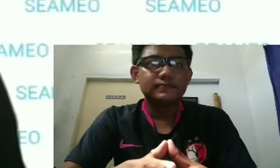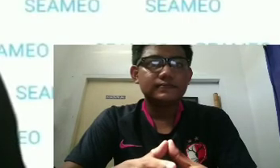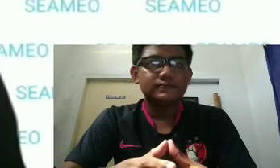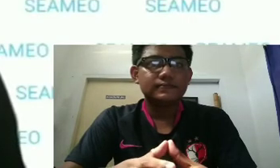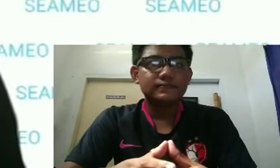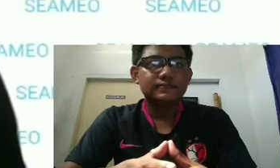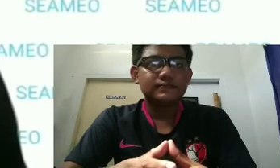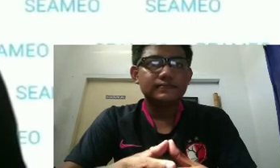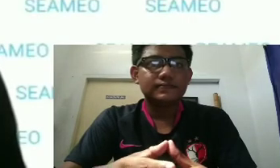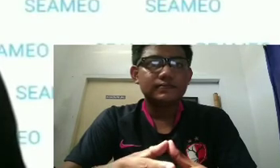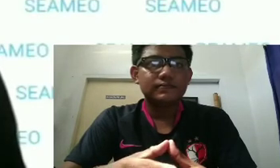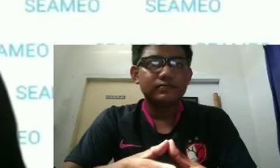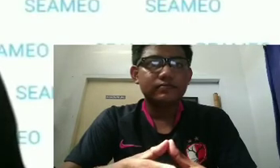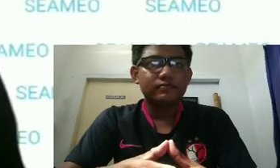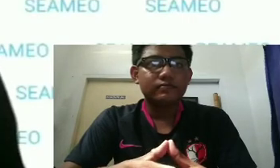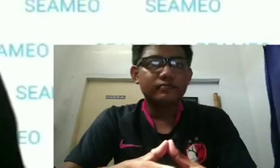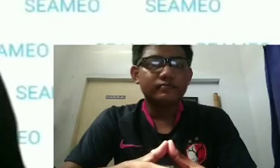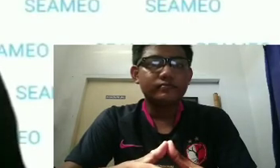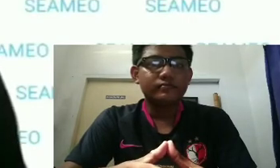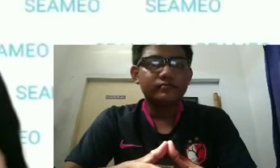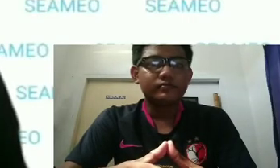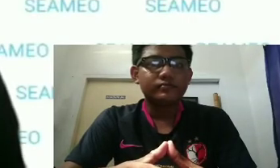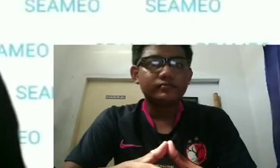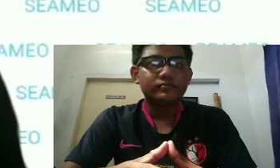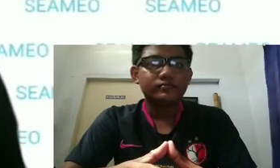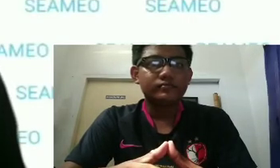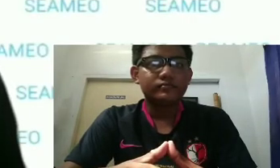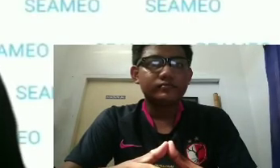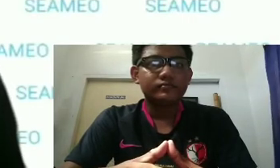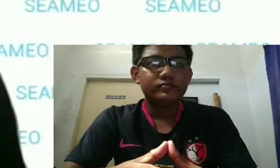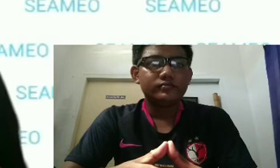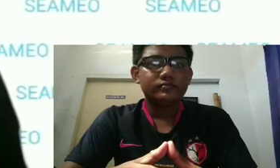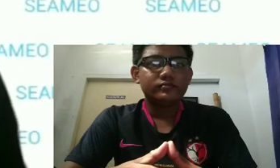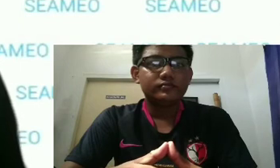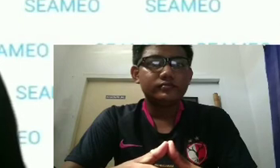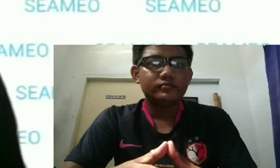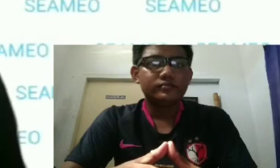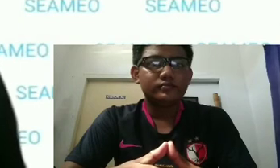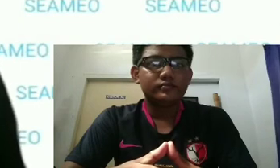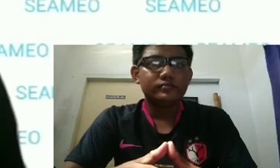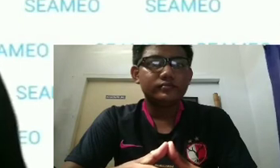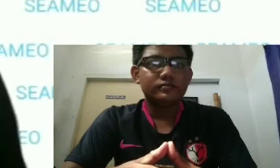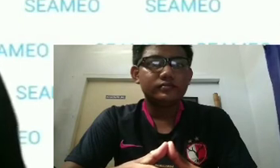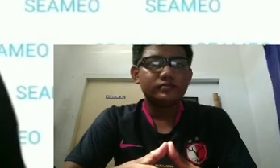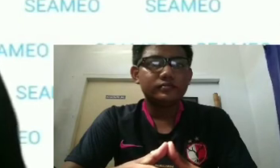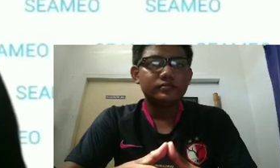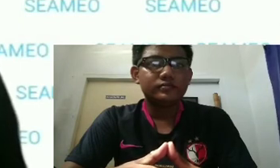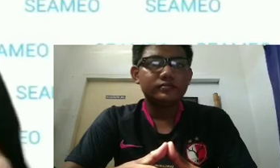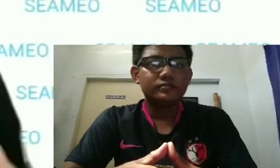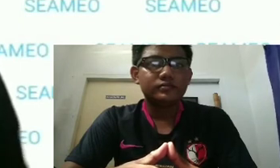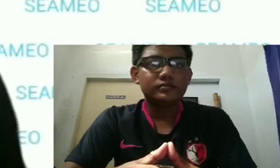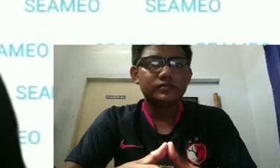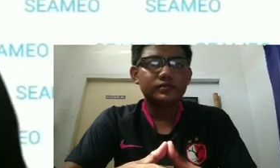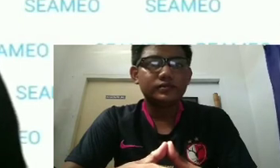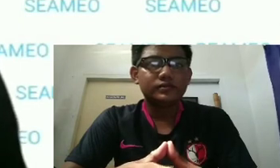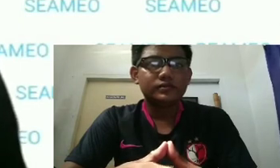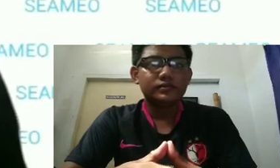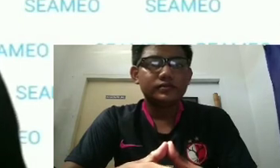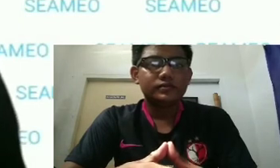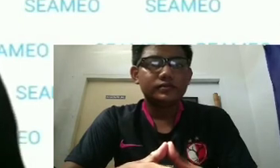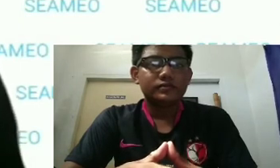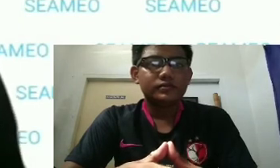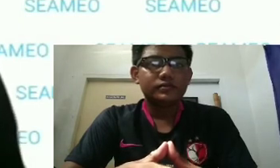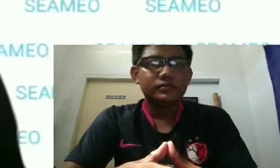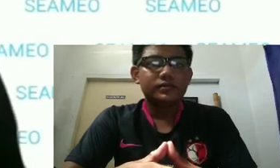to our committee to select the best in terms of production and impact to be presented in a limited